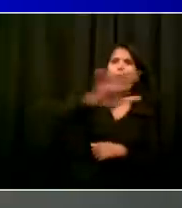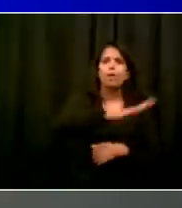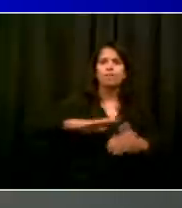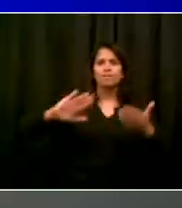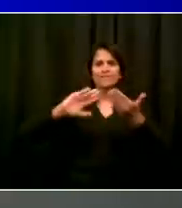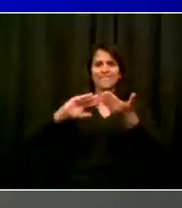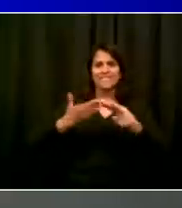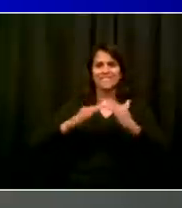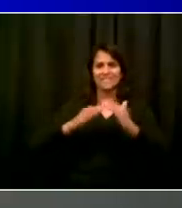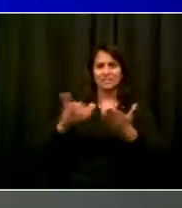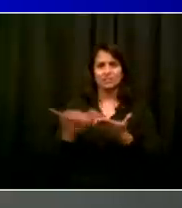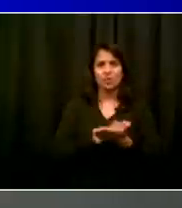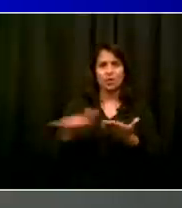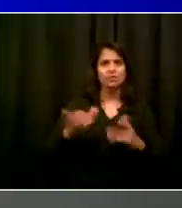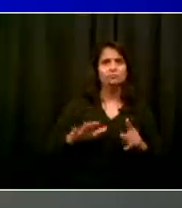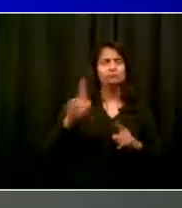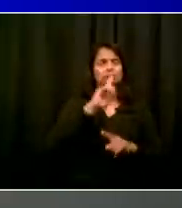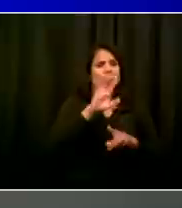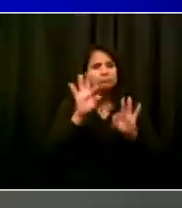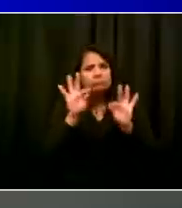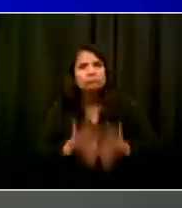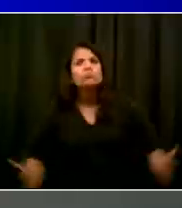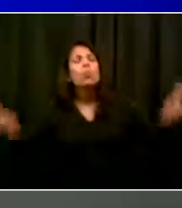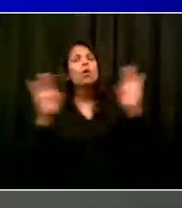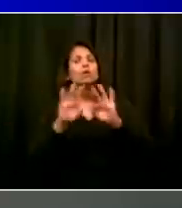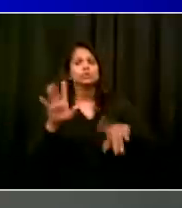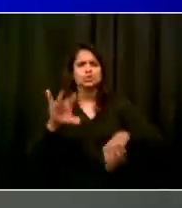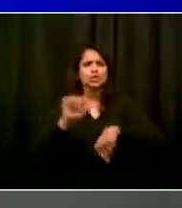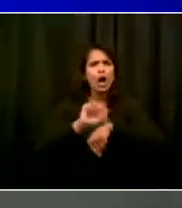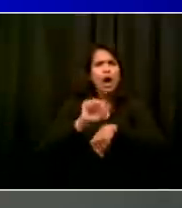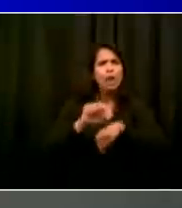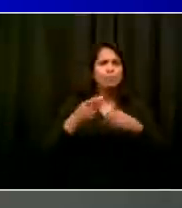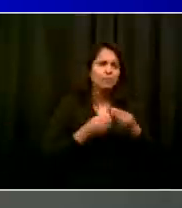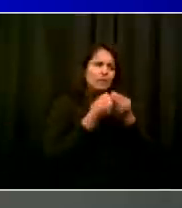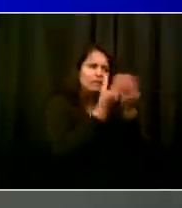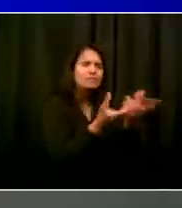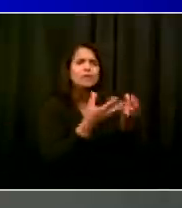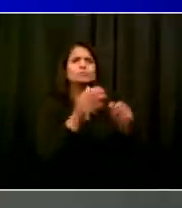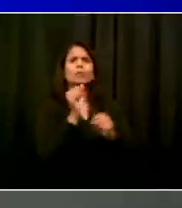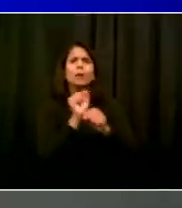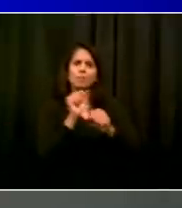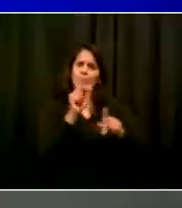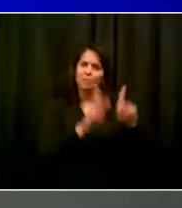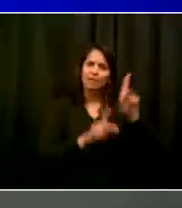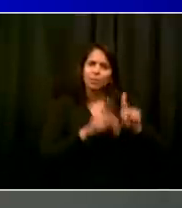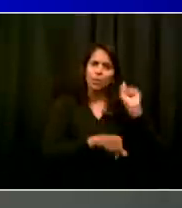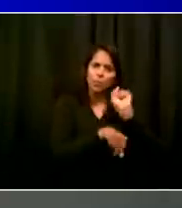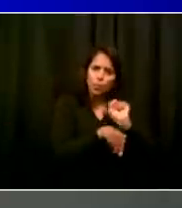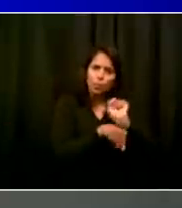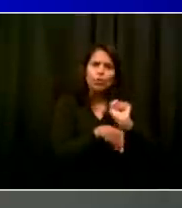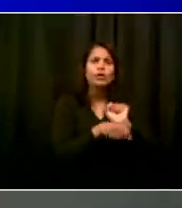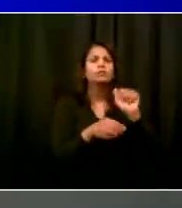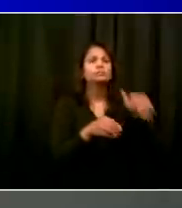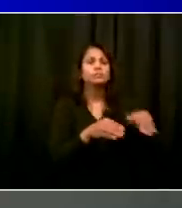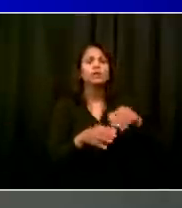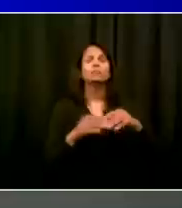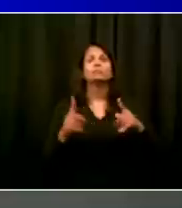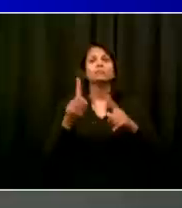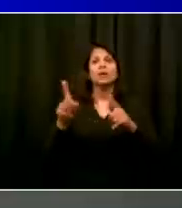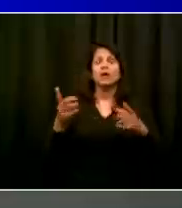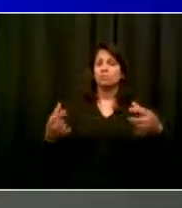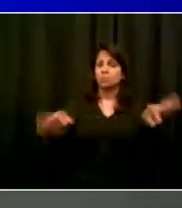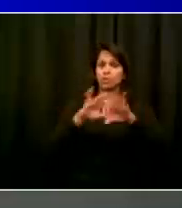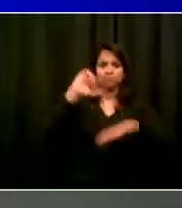as always come first. So there will be very clear conditions and restrictions and rules here. And a lot of